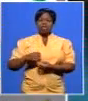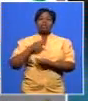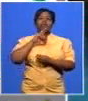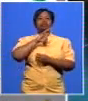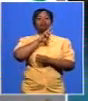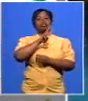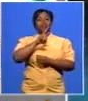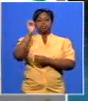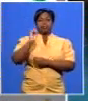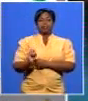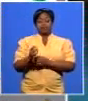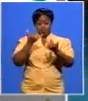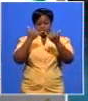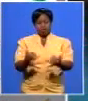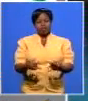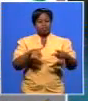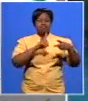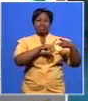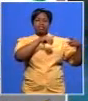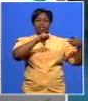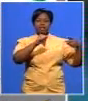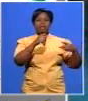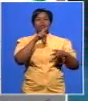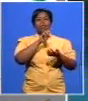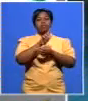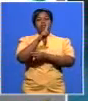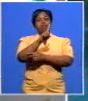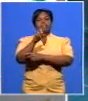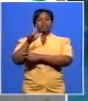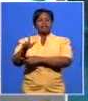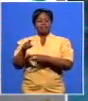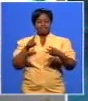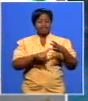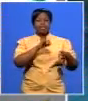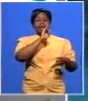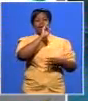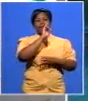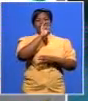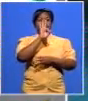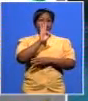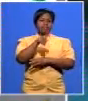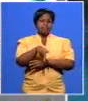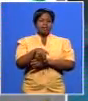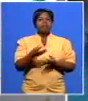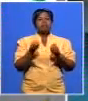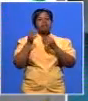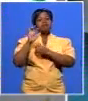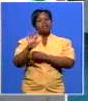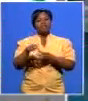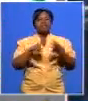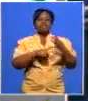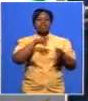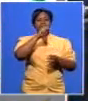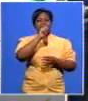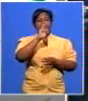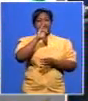that is the current position DA at 17 IFP with five and the NFP with two just Helen for